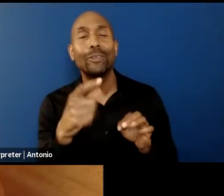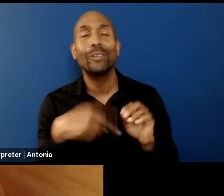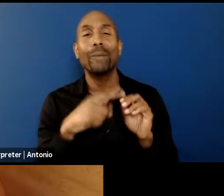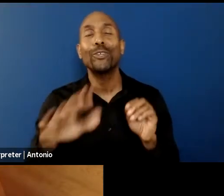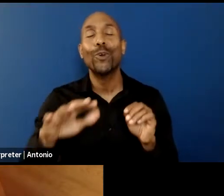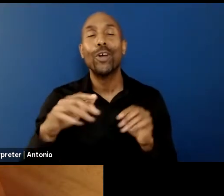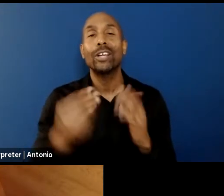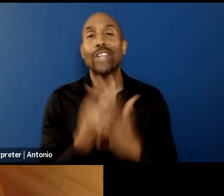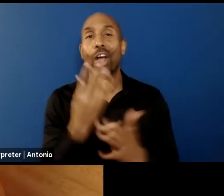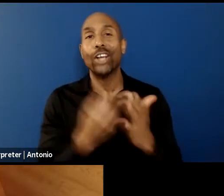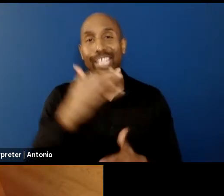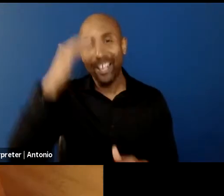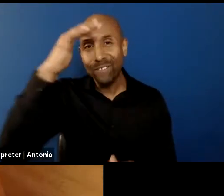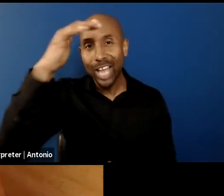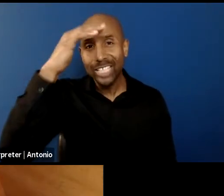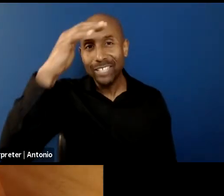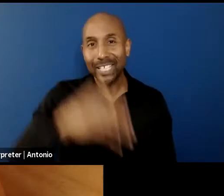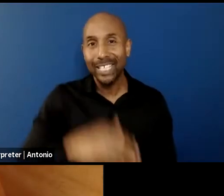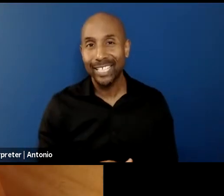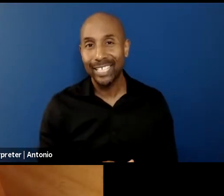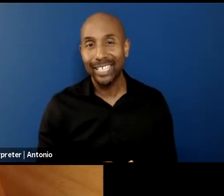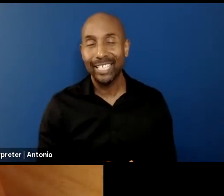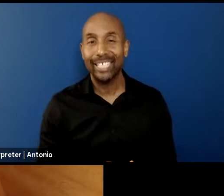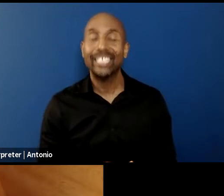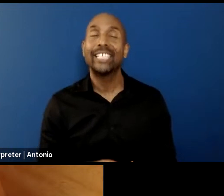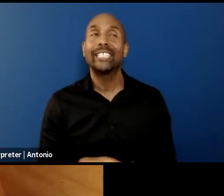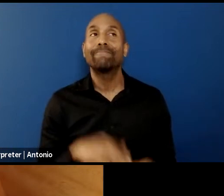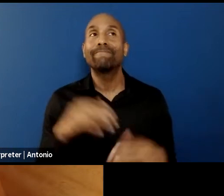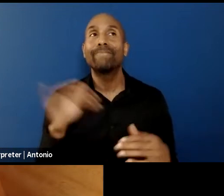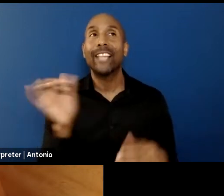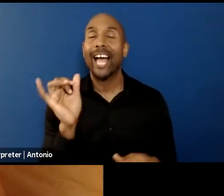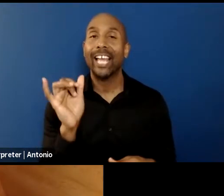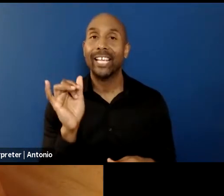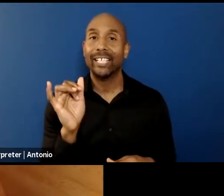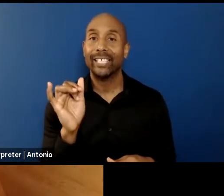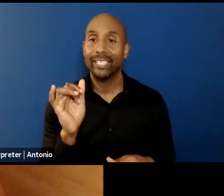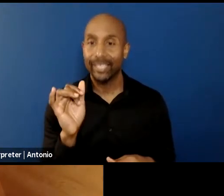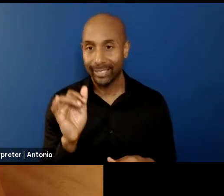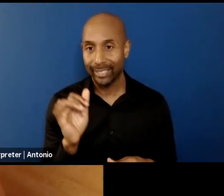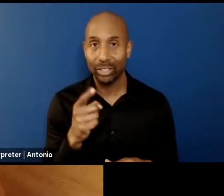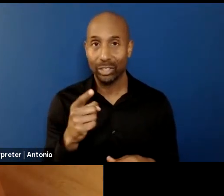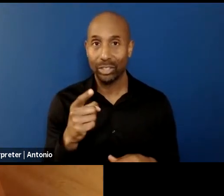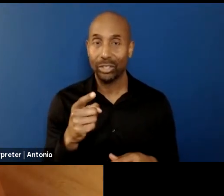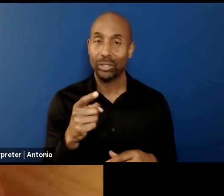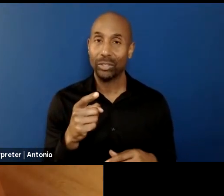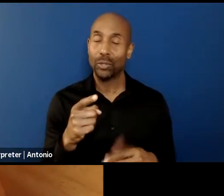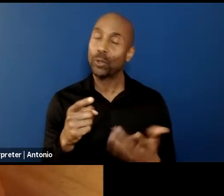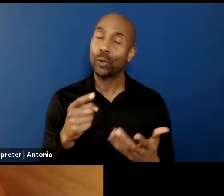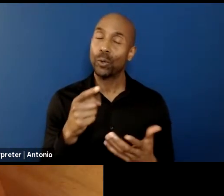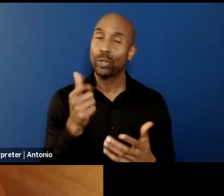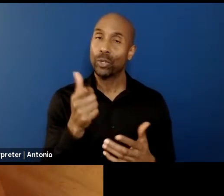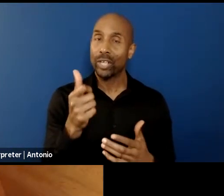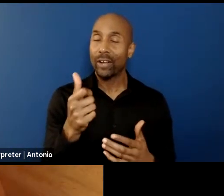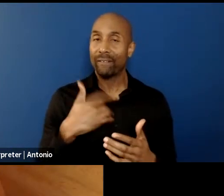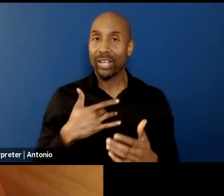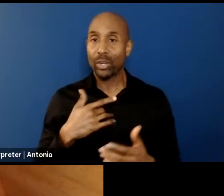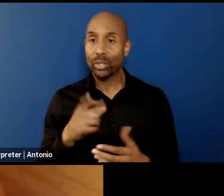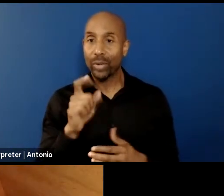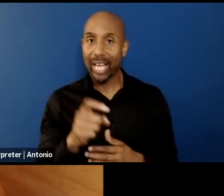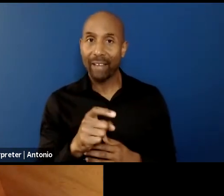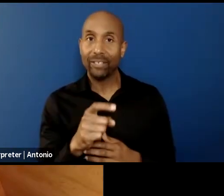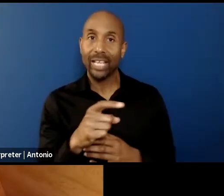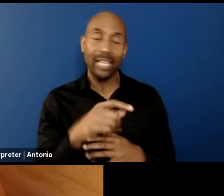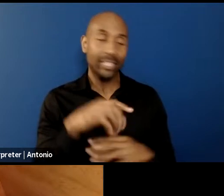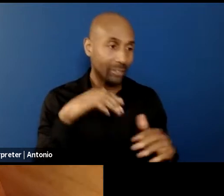Is it, is it like very, very, because you say you have to intervene, you have to, to cut down